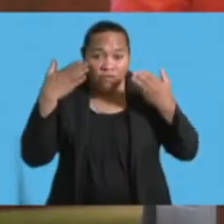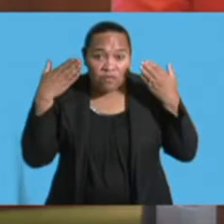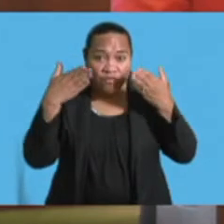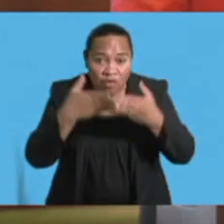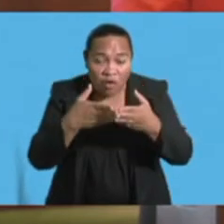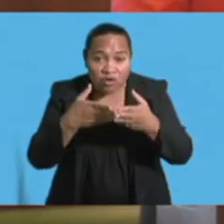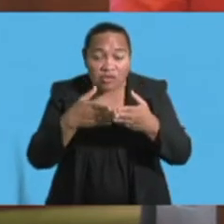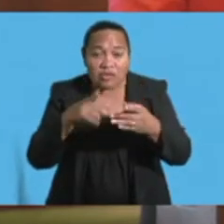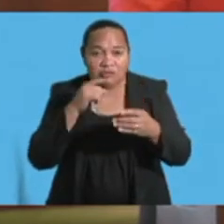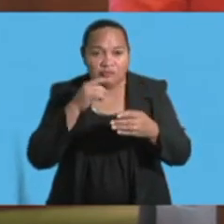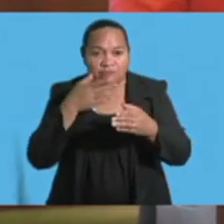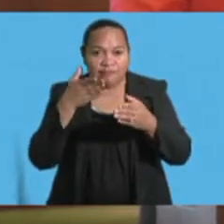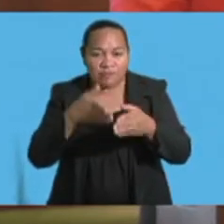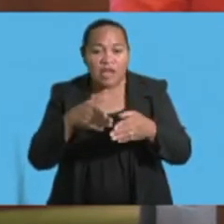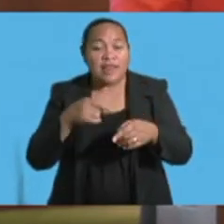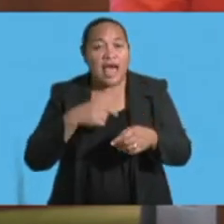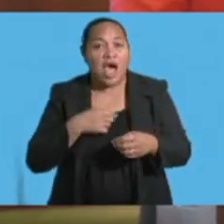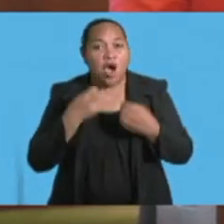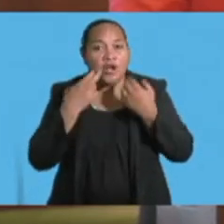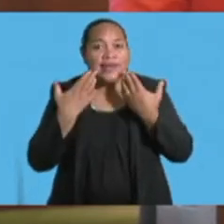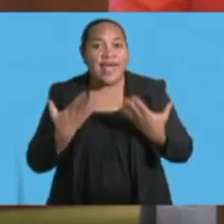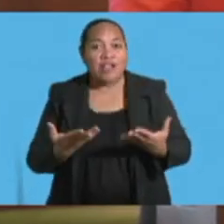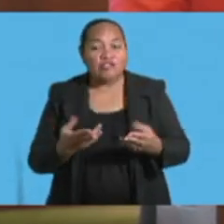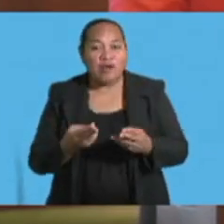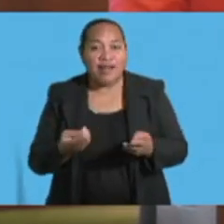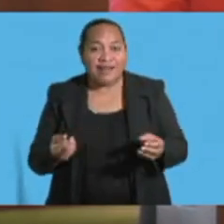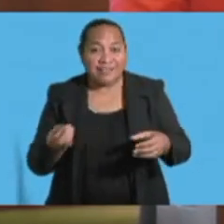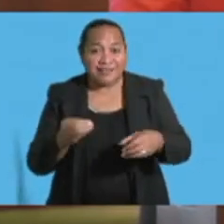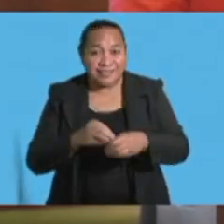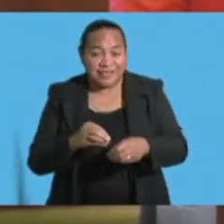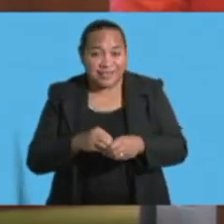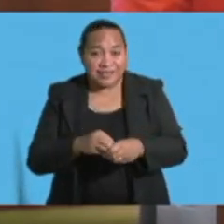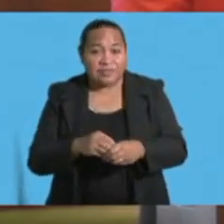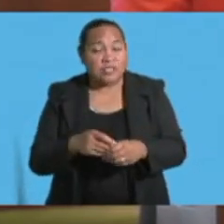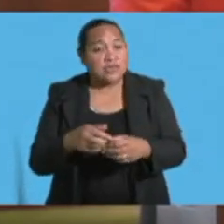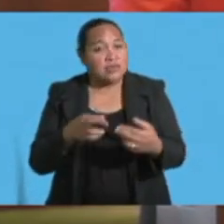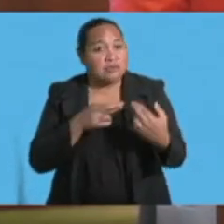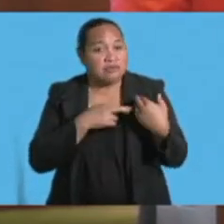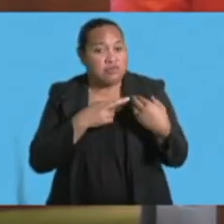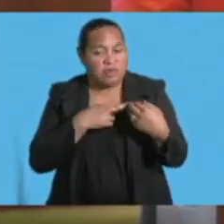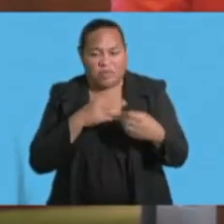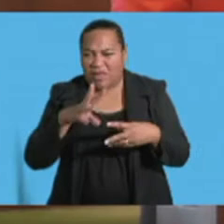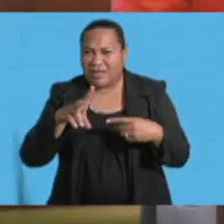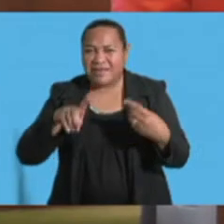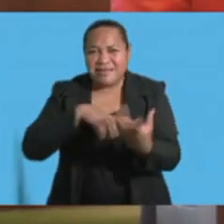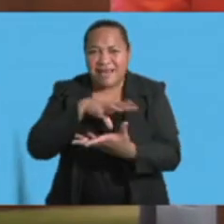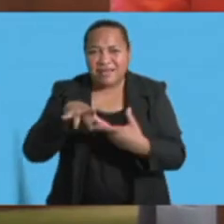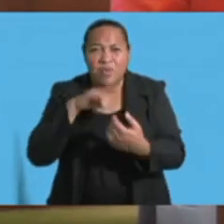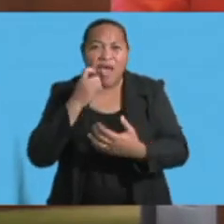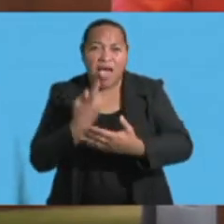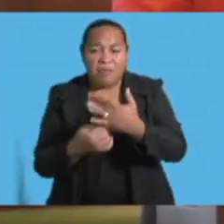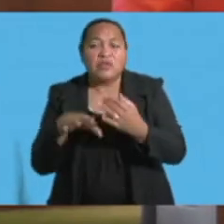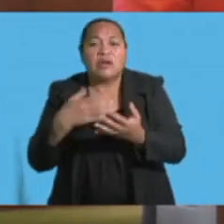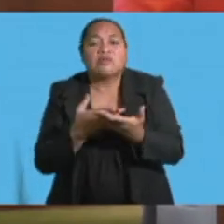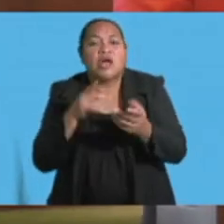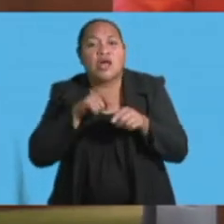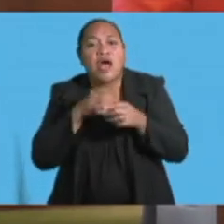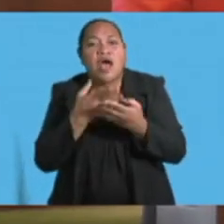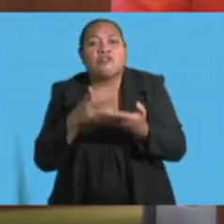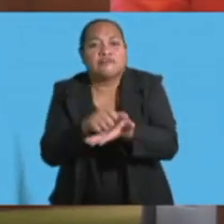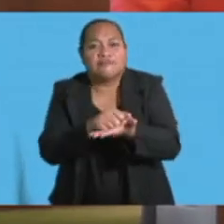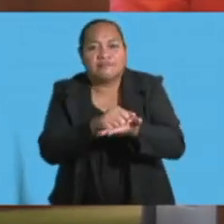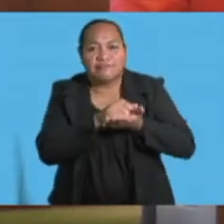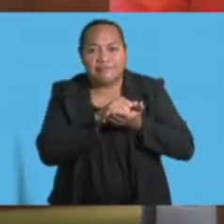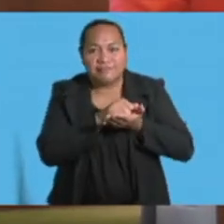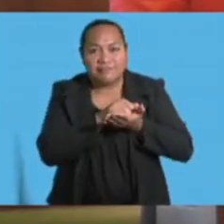role that our natural assets play in slowing down the disastrous impacts of climate change. The Ministry will also